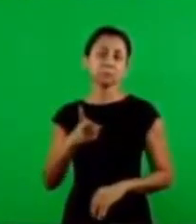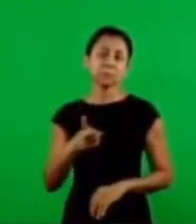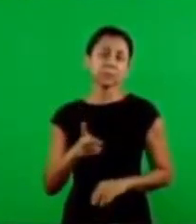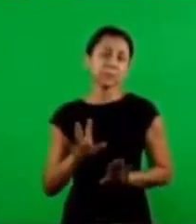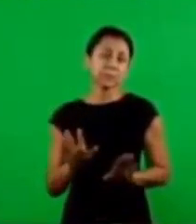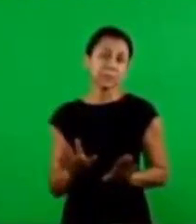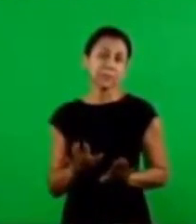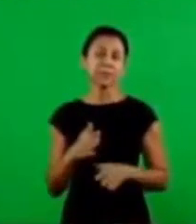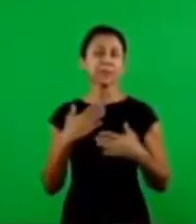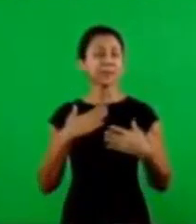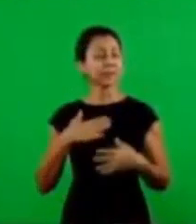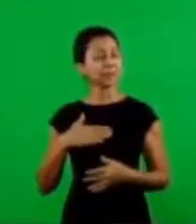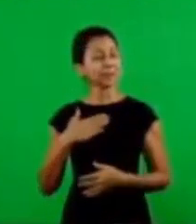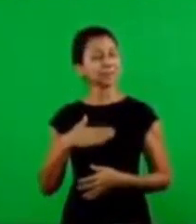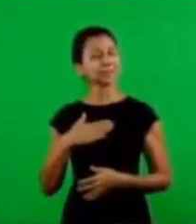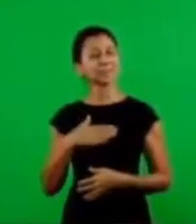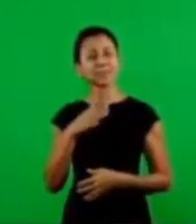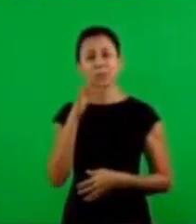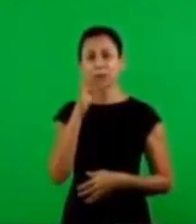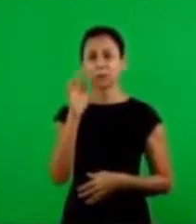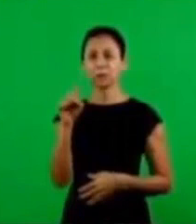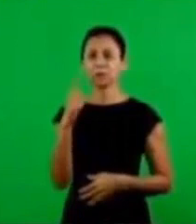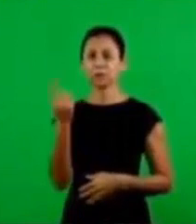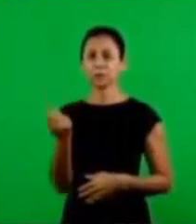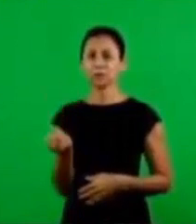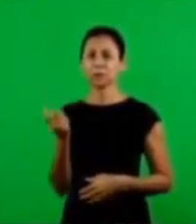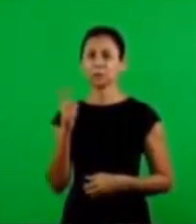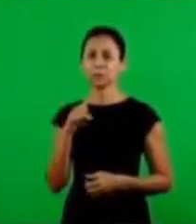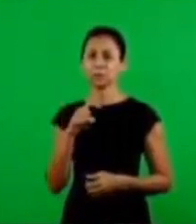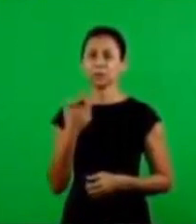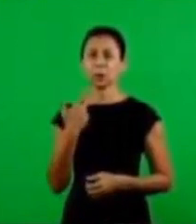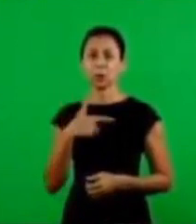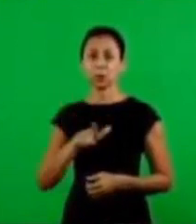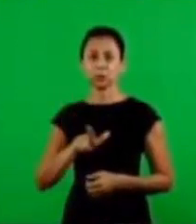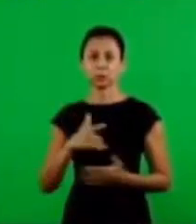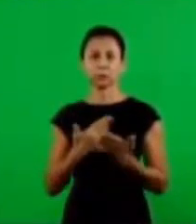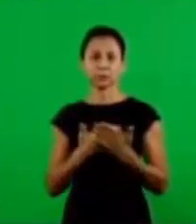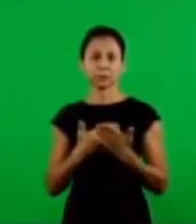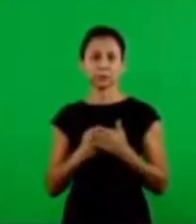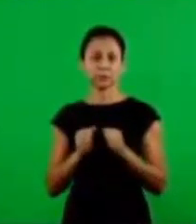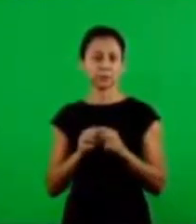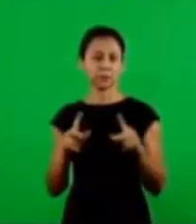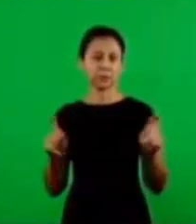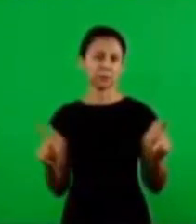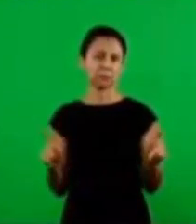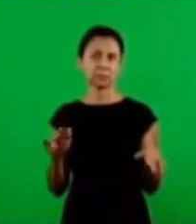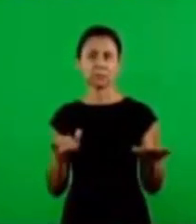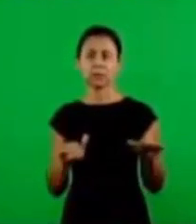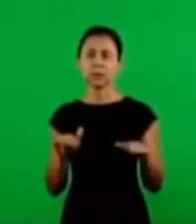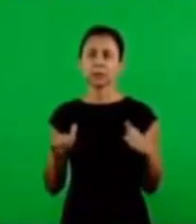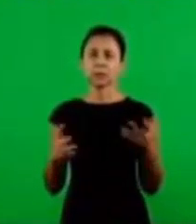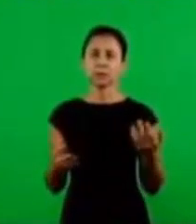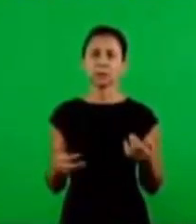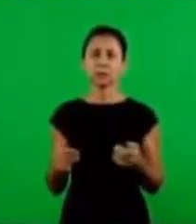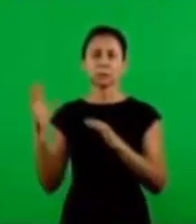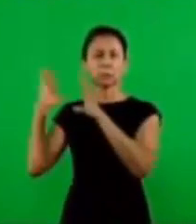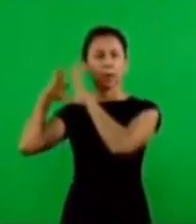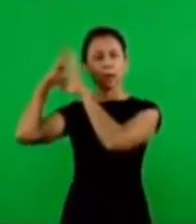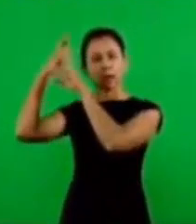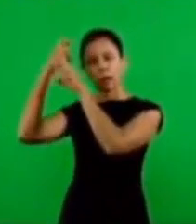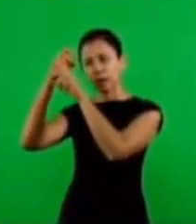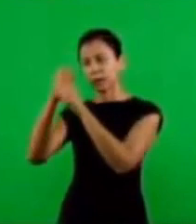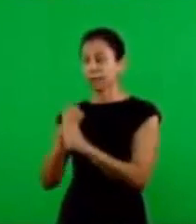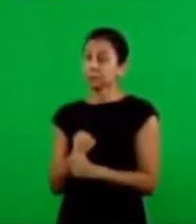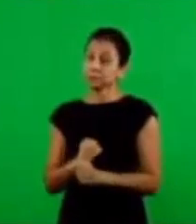and you may be okay because soon we're going to go back to the book of revelations you may even